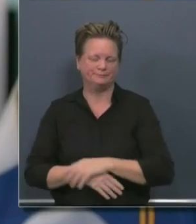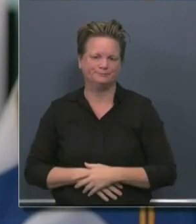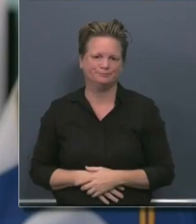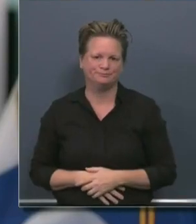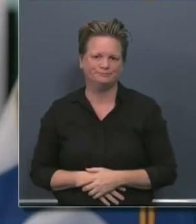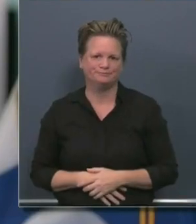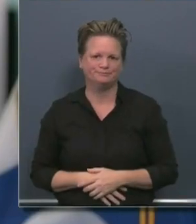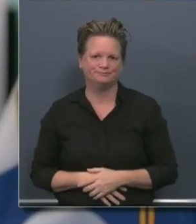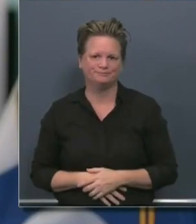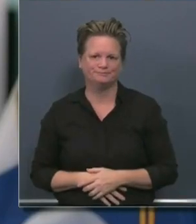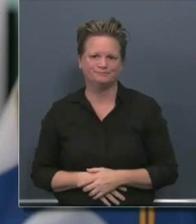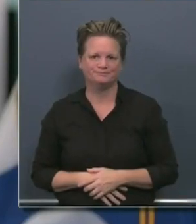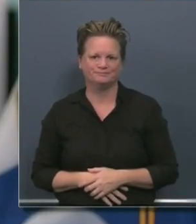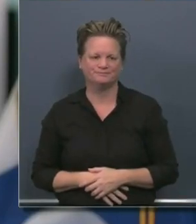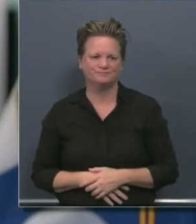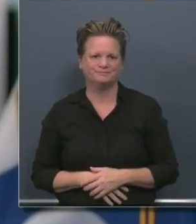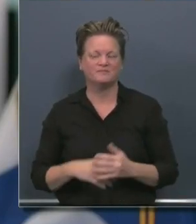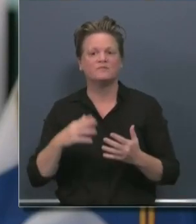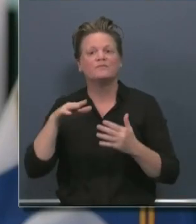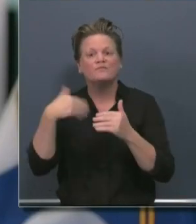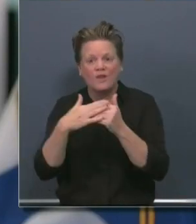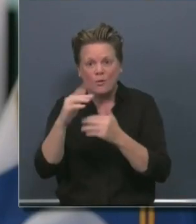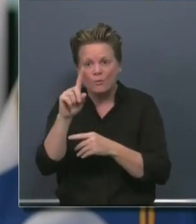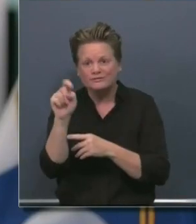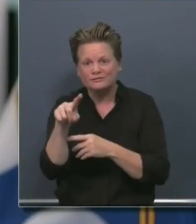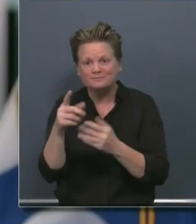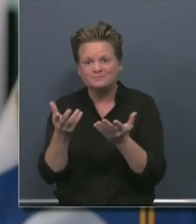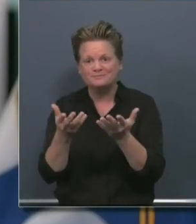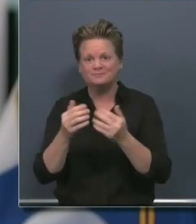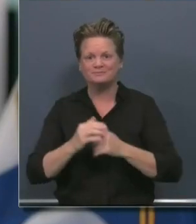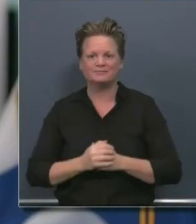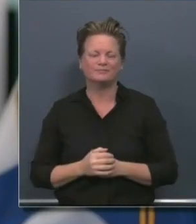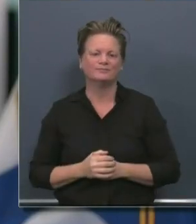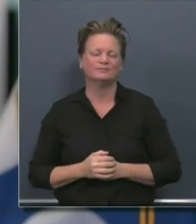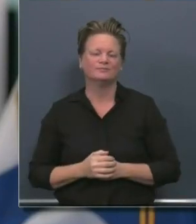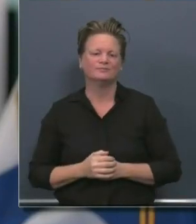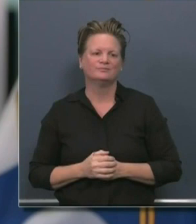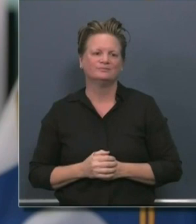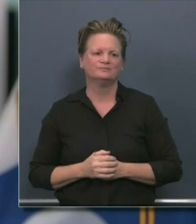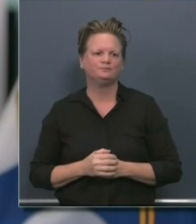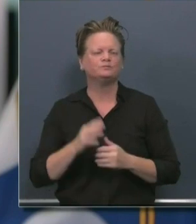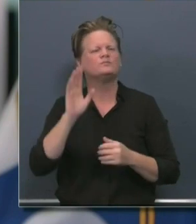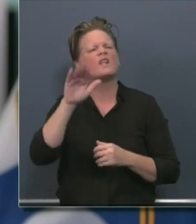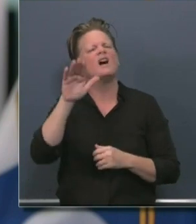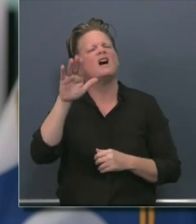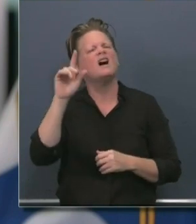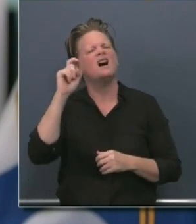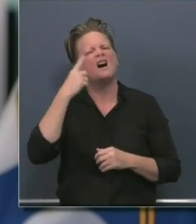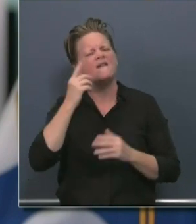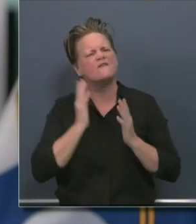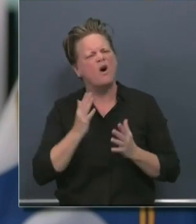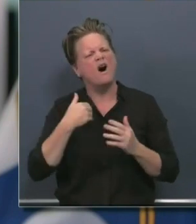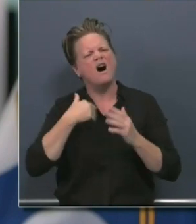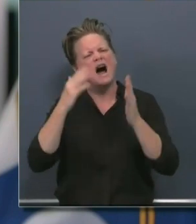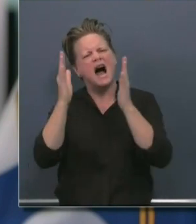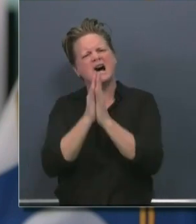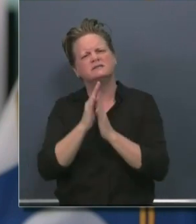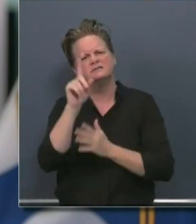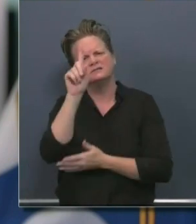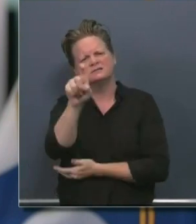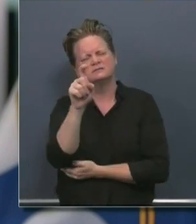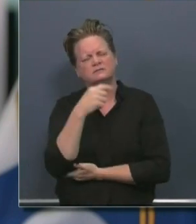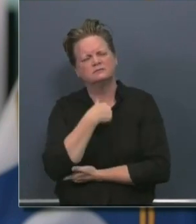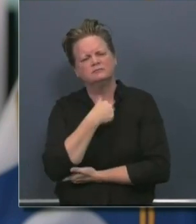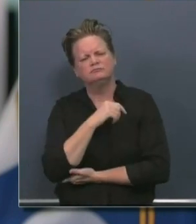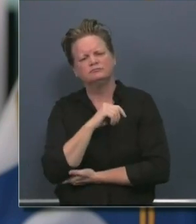Hi, Governor. I wanted to ask you about the, you know, fight going on between Elon